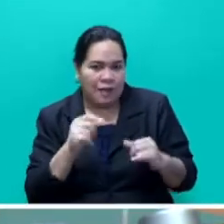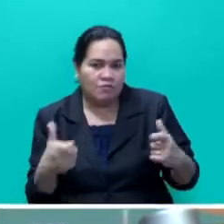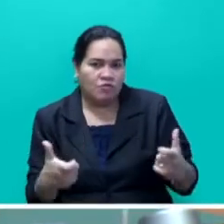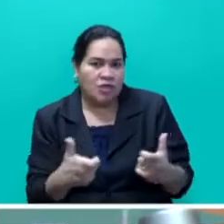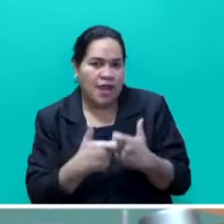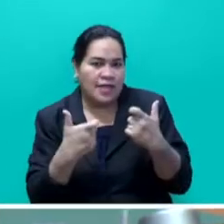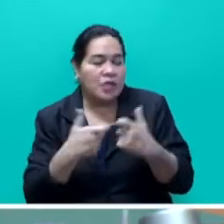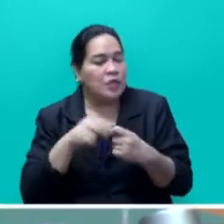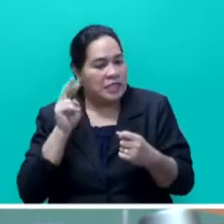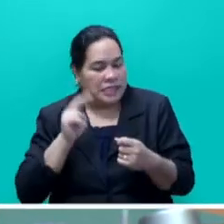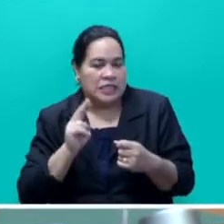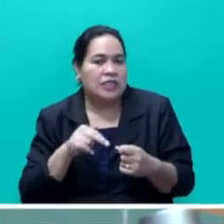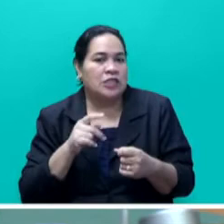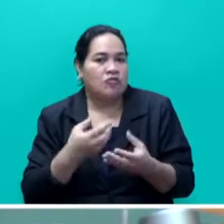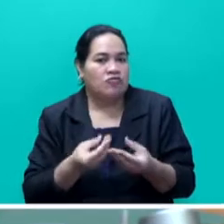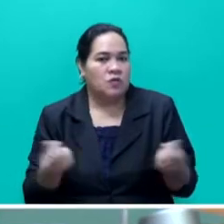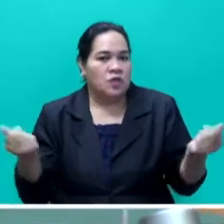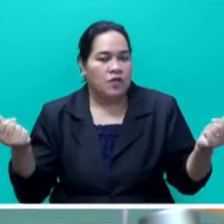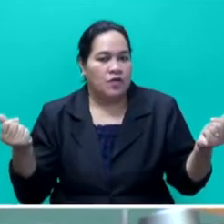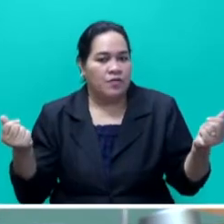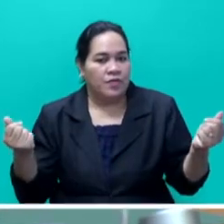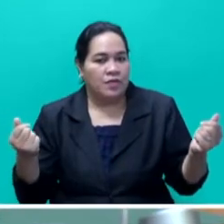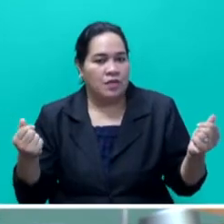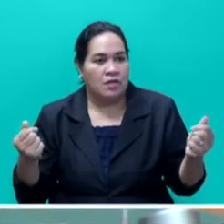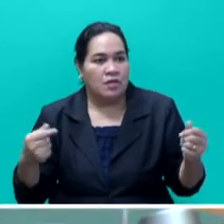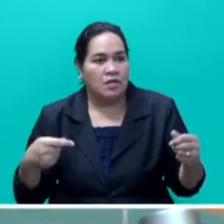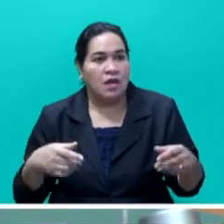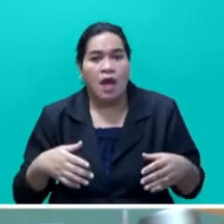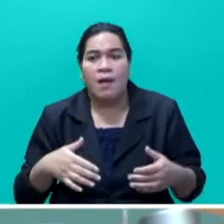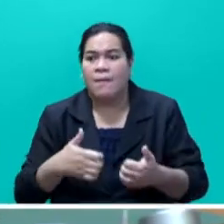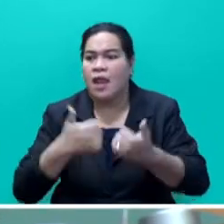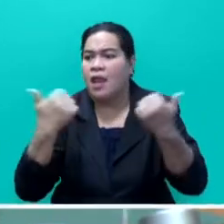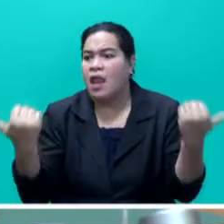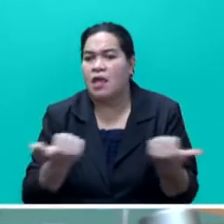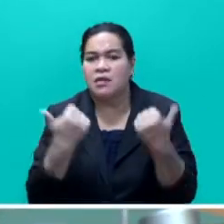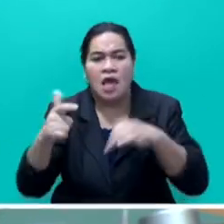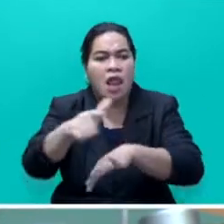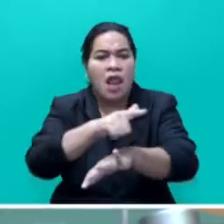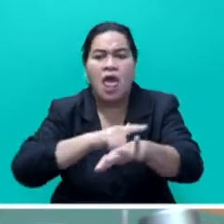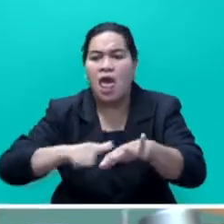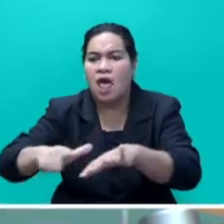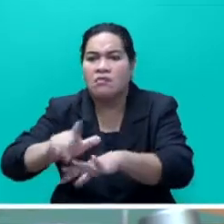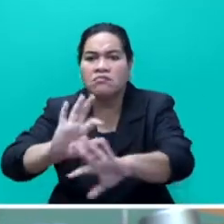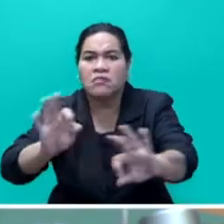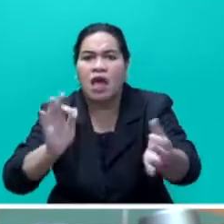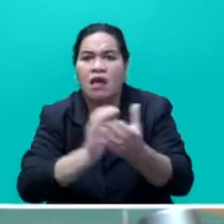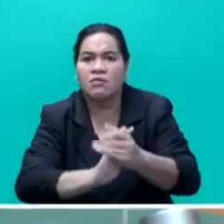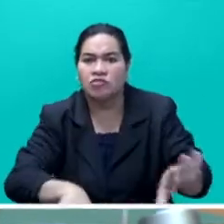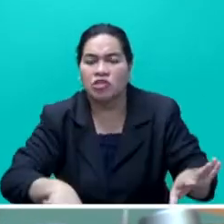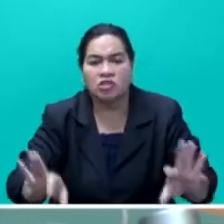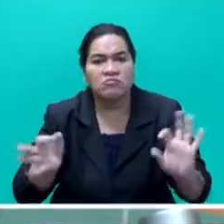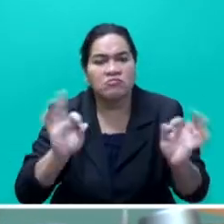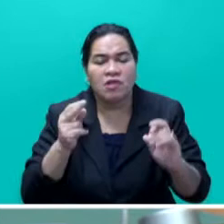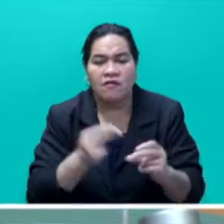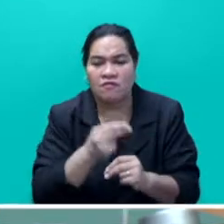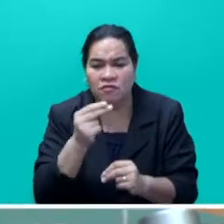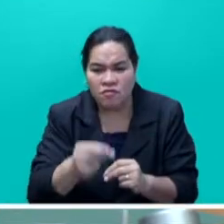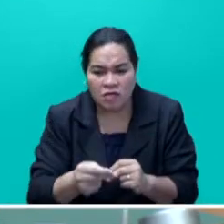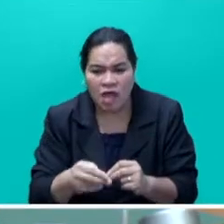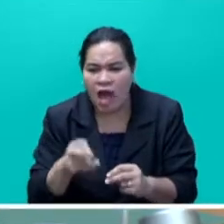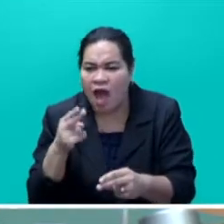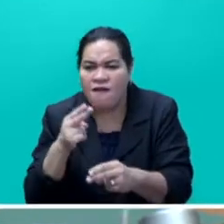need immediate attention, large tracts of quality land, not under production, low rate of farm mechanisation,